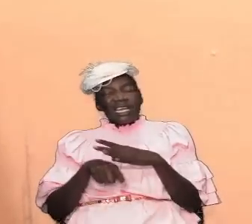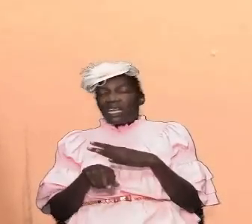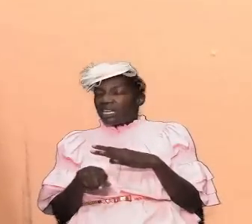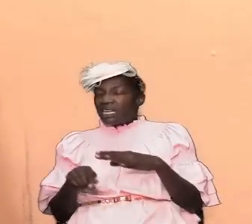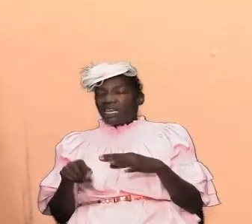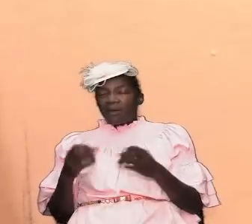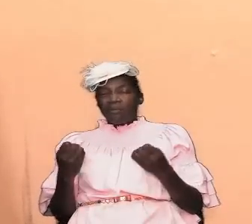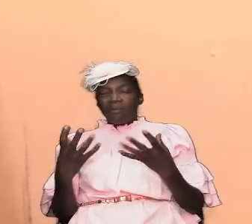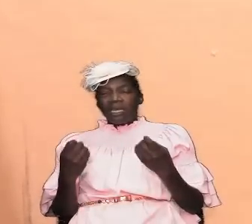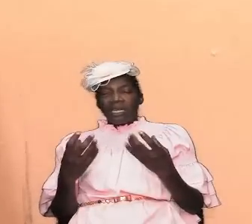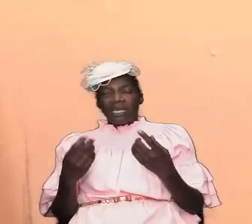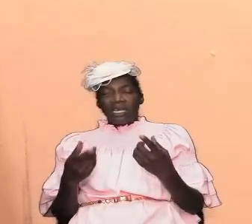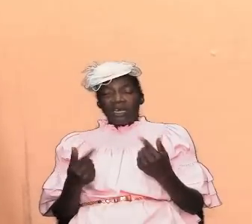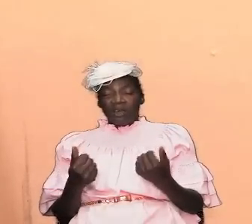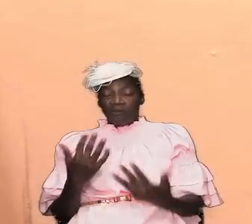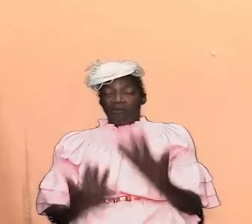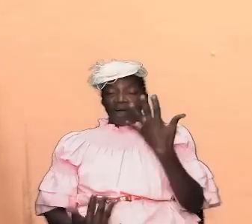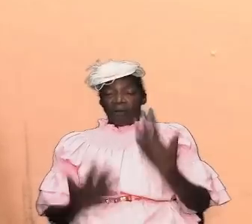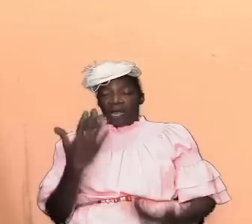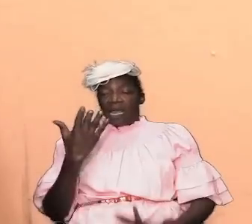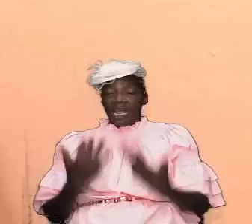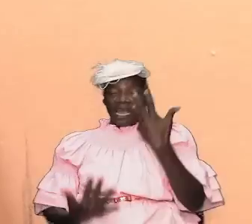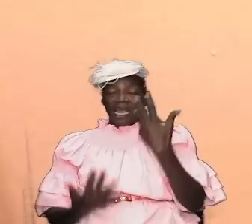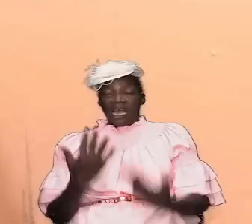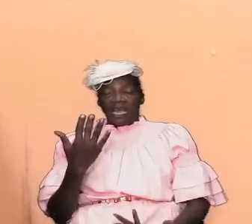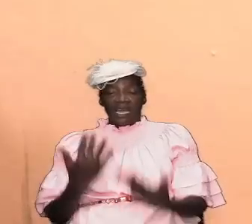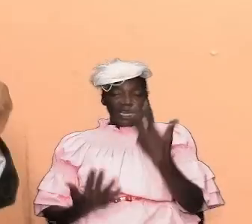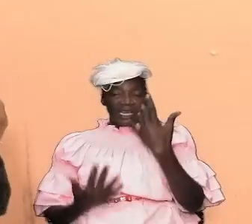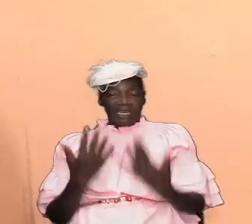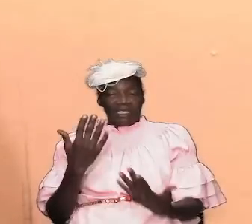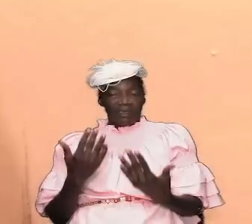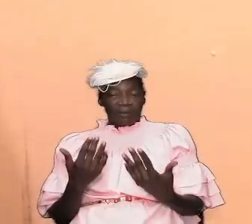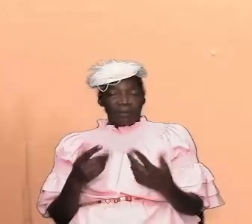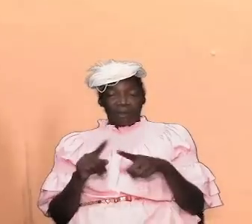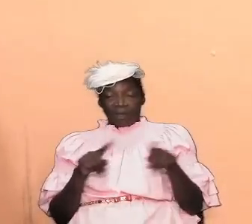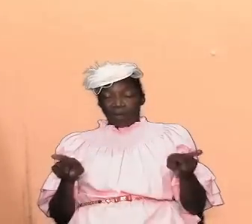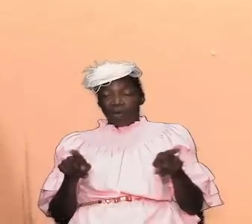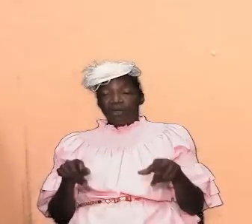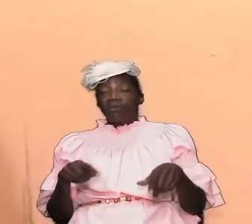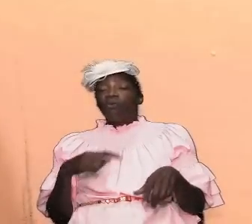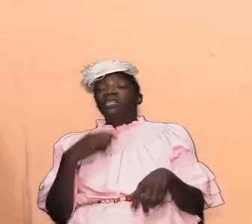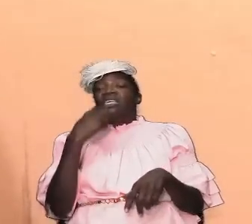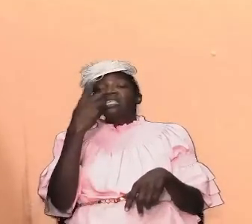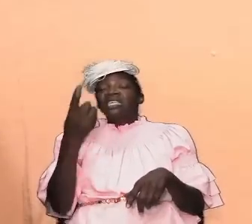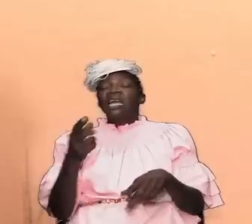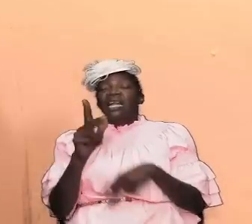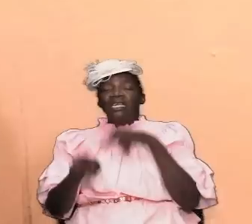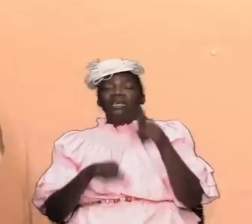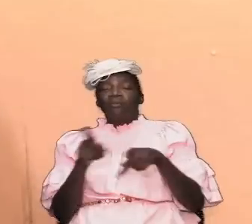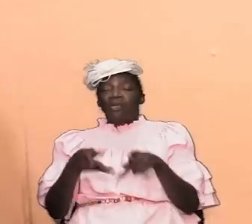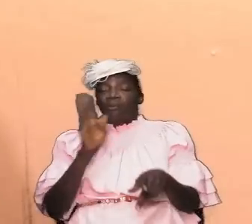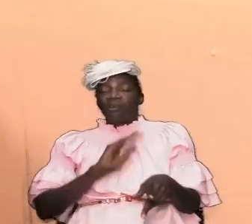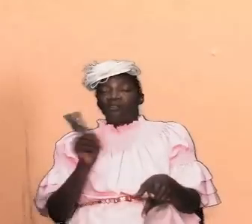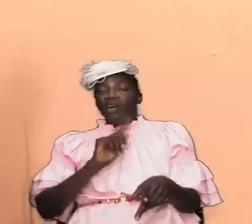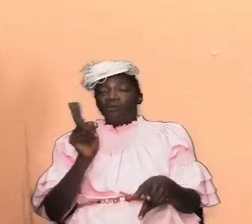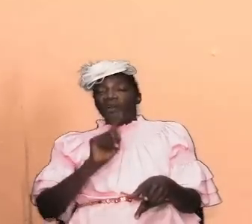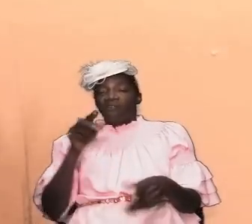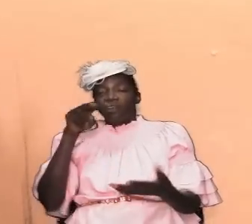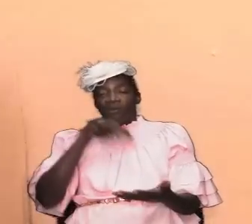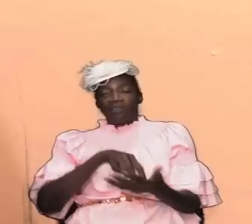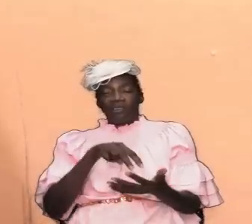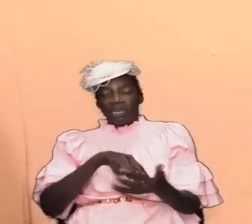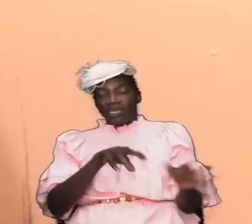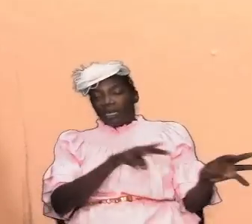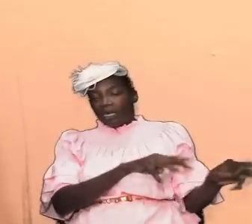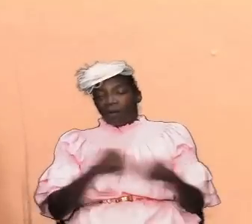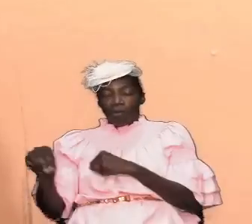coming straight from hell straight from the devil but i want to challenge the people of god wherever we stand let us